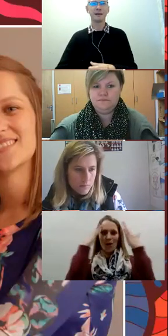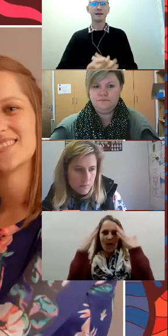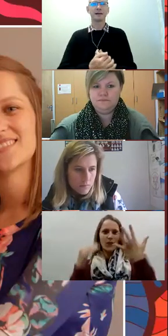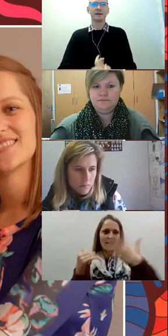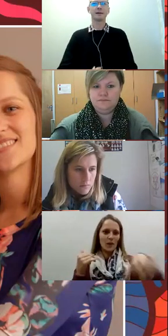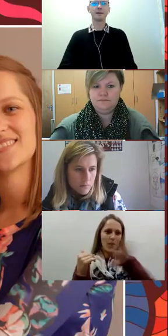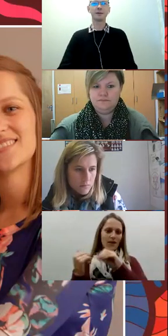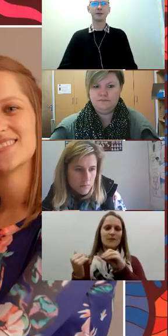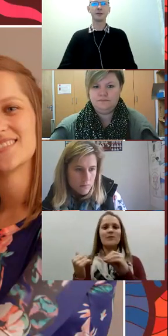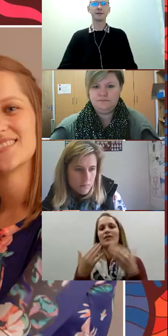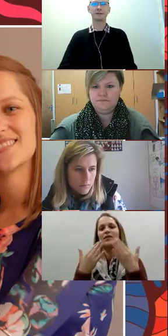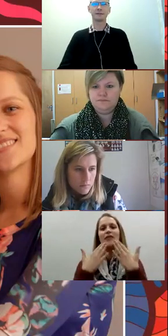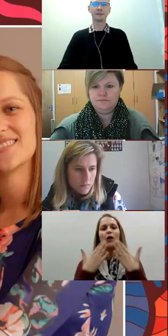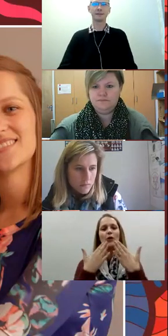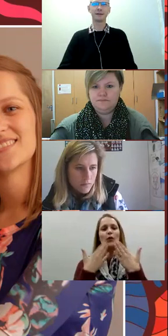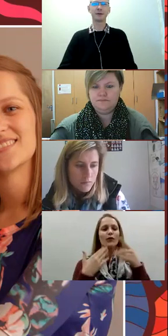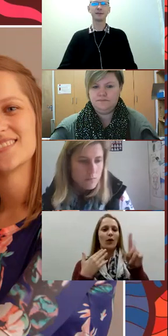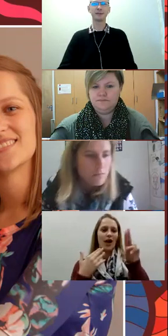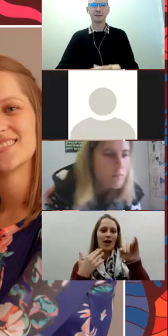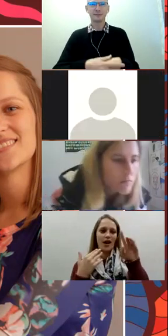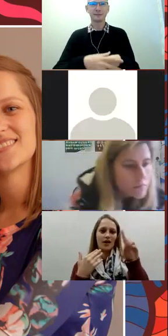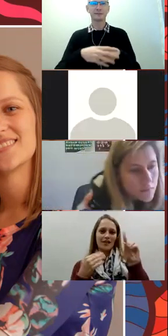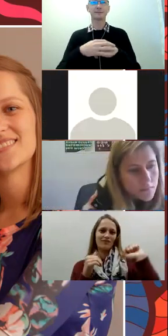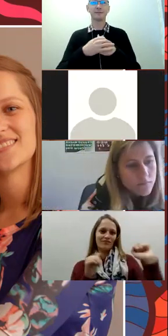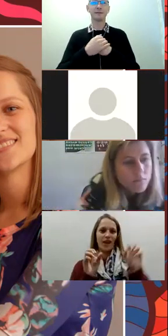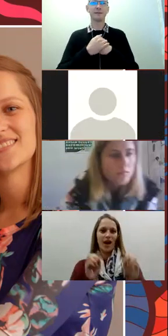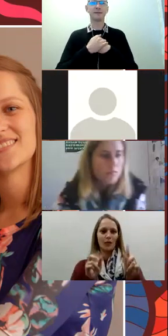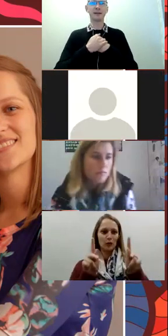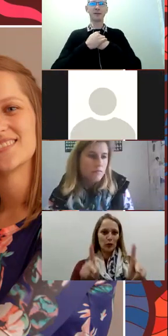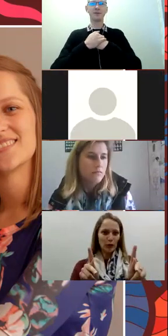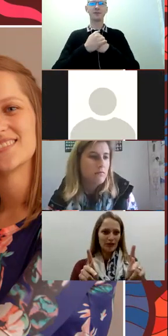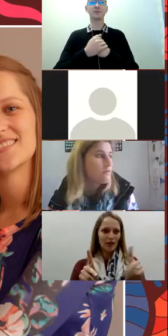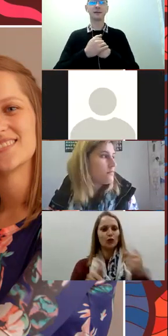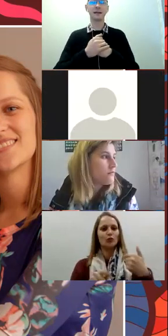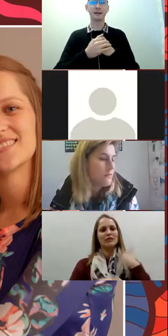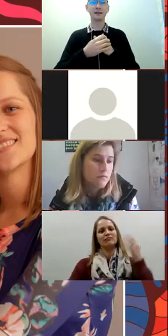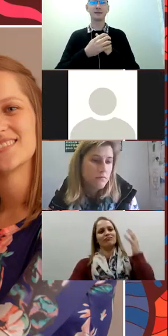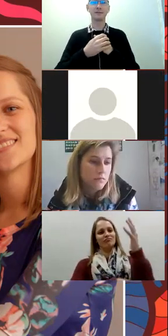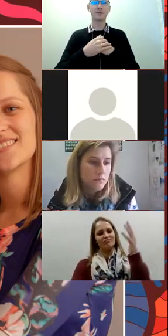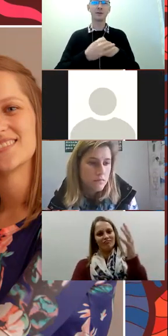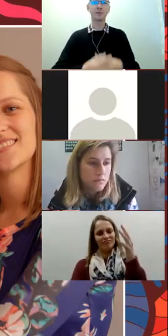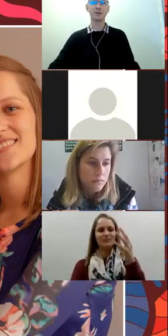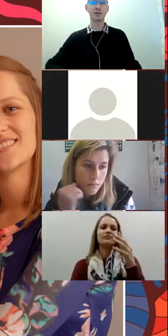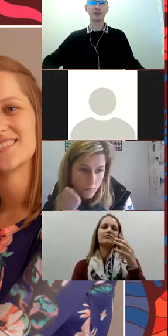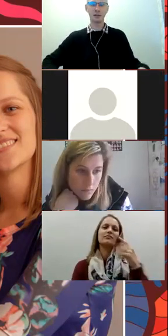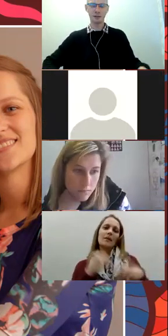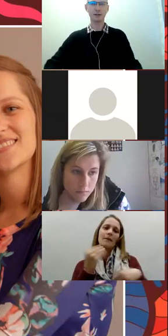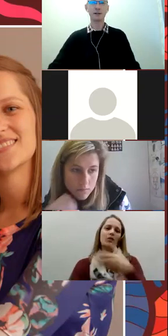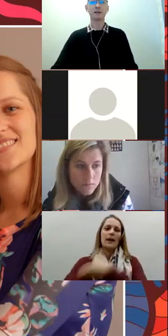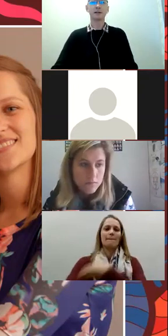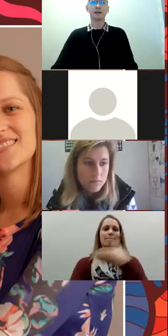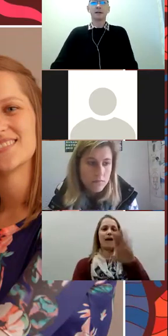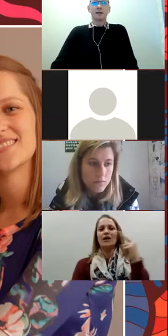good morning everyone thank you NID for the opportunity